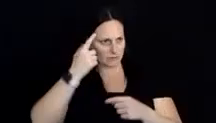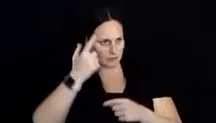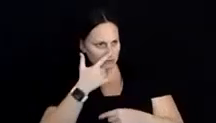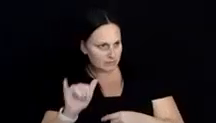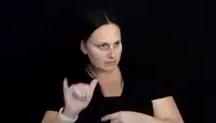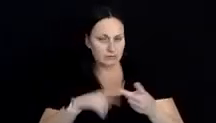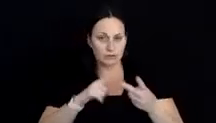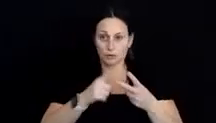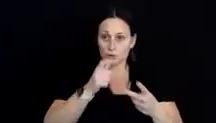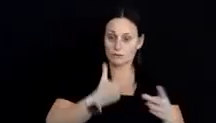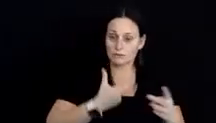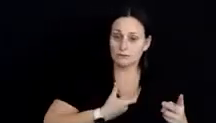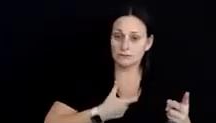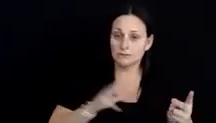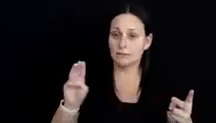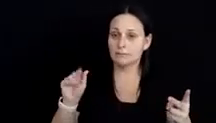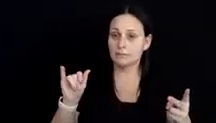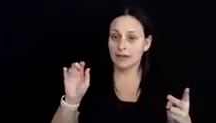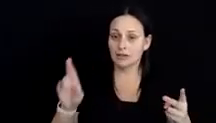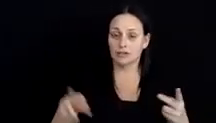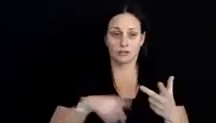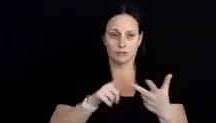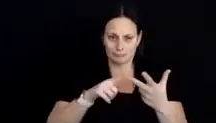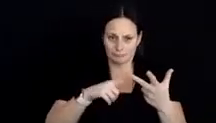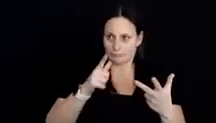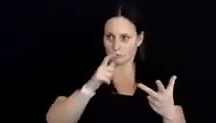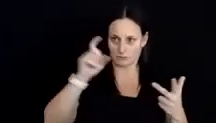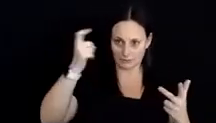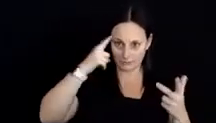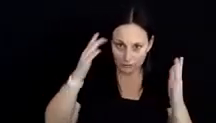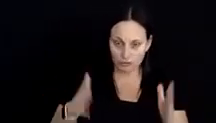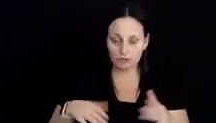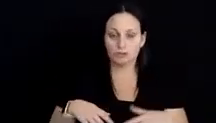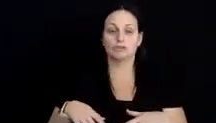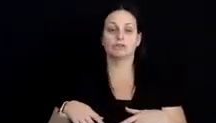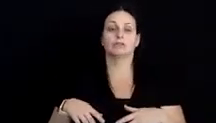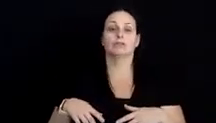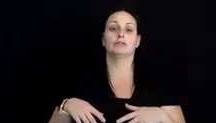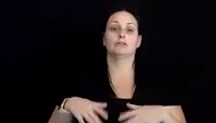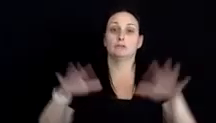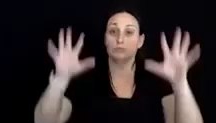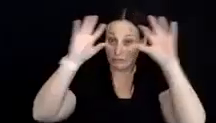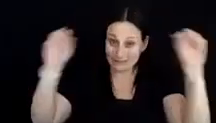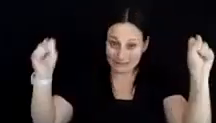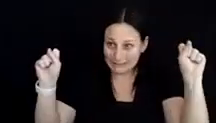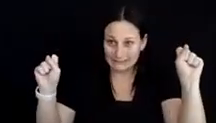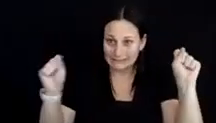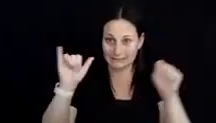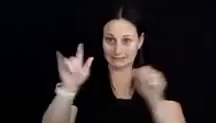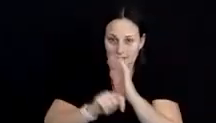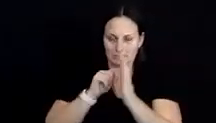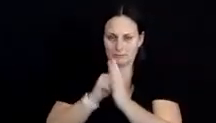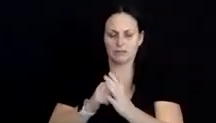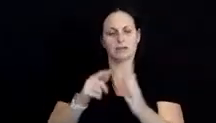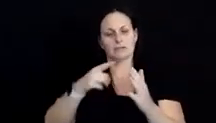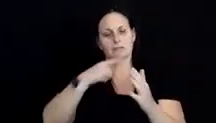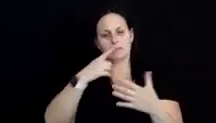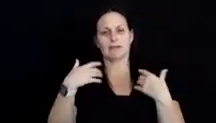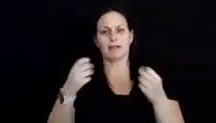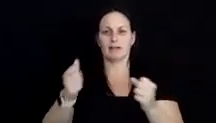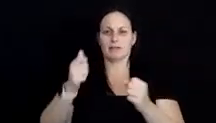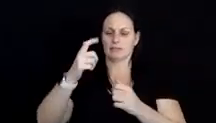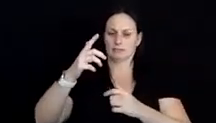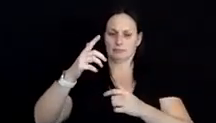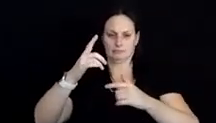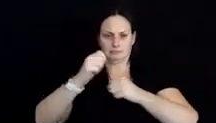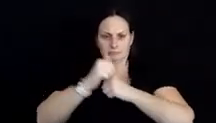Who's the mayor? What about the governor or, you know, who's in the presidency at the time? What does the public health infrastructure look